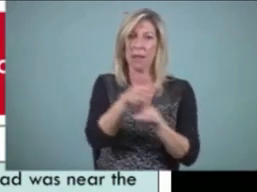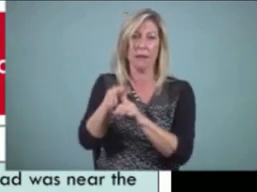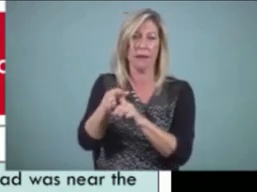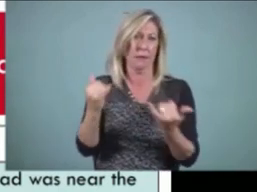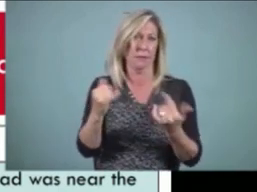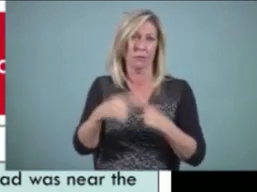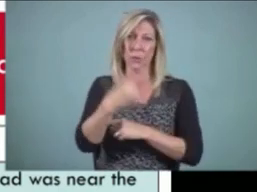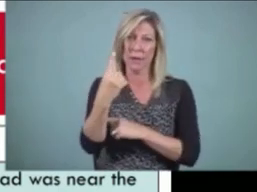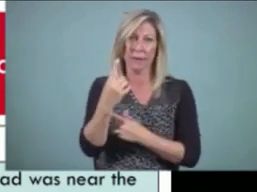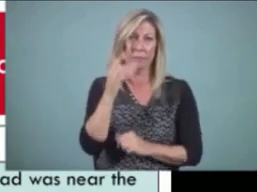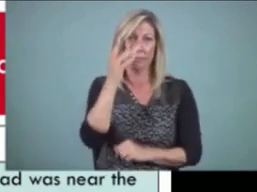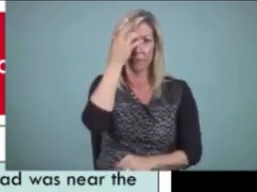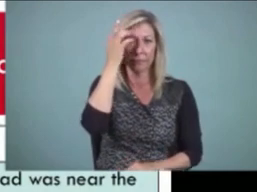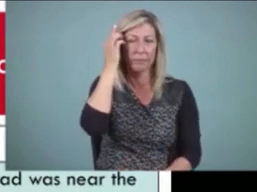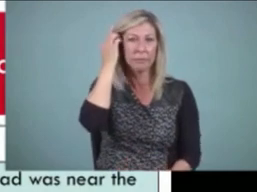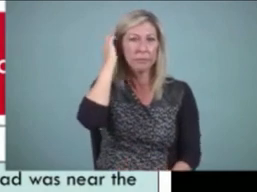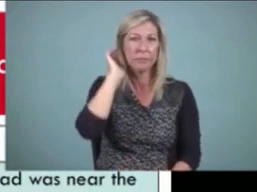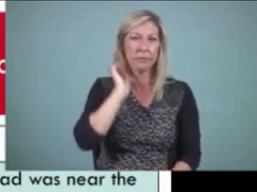please.